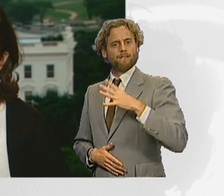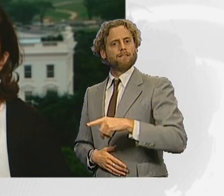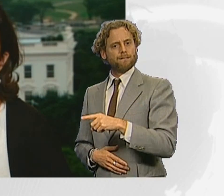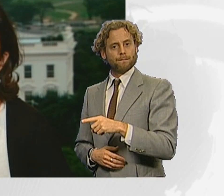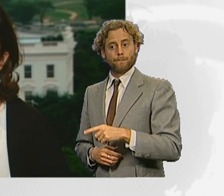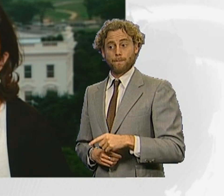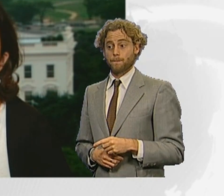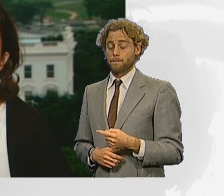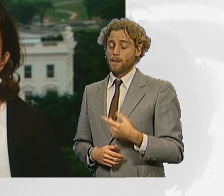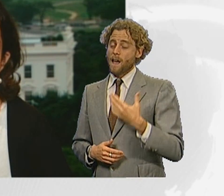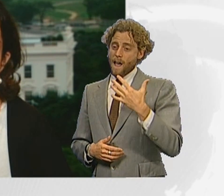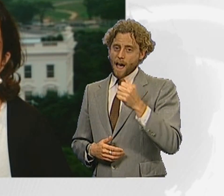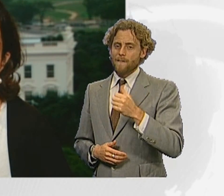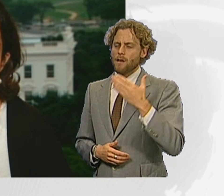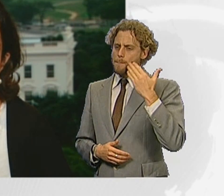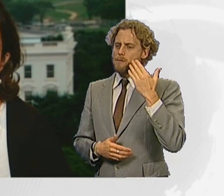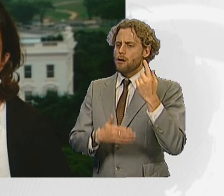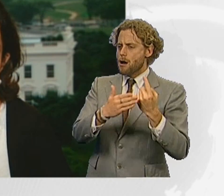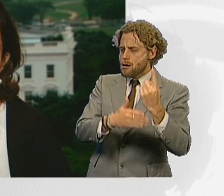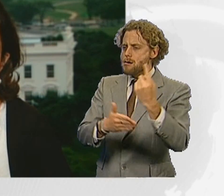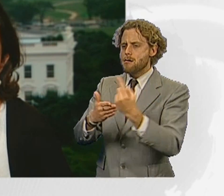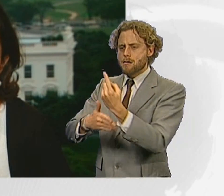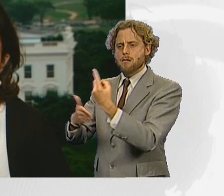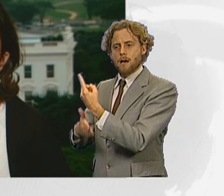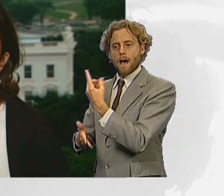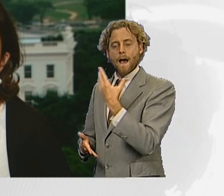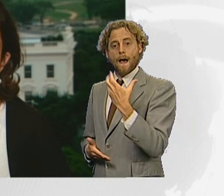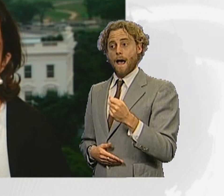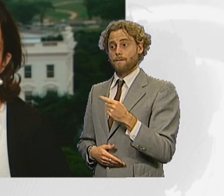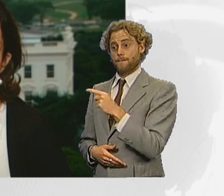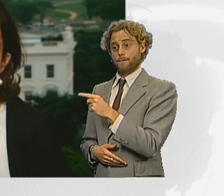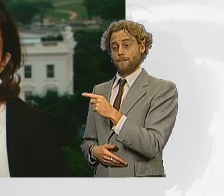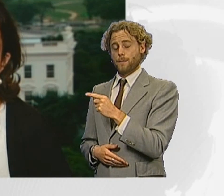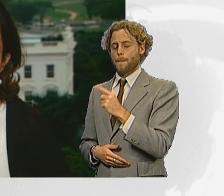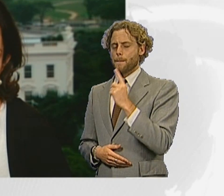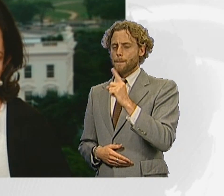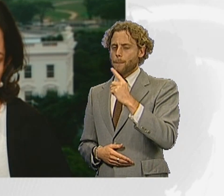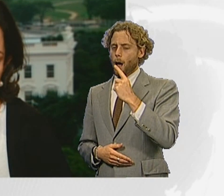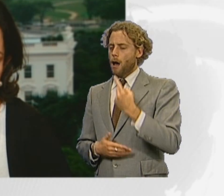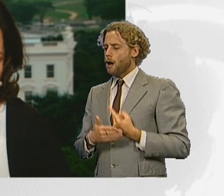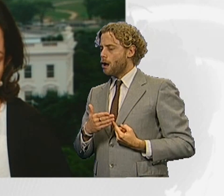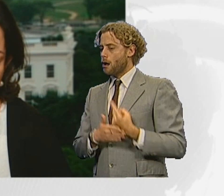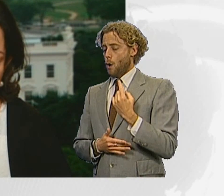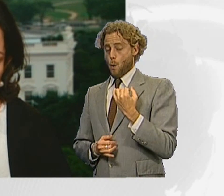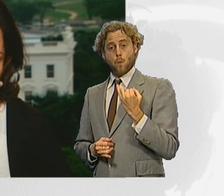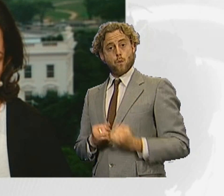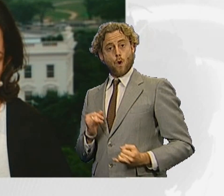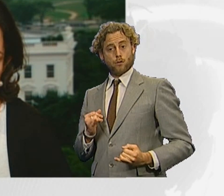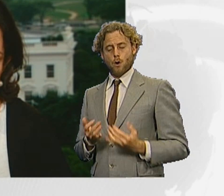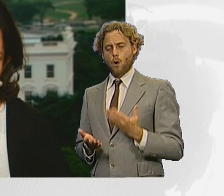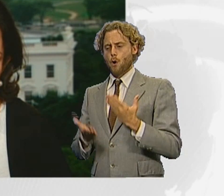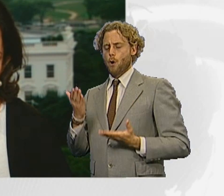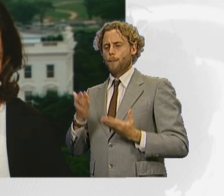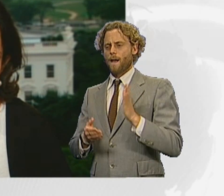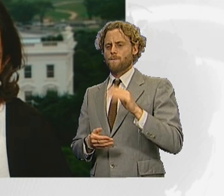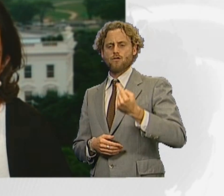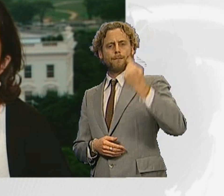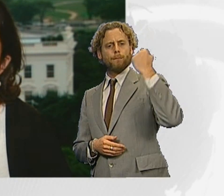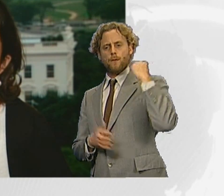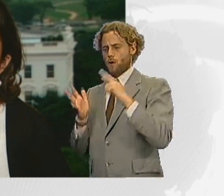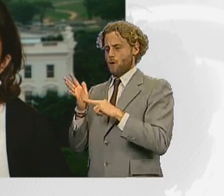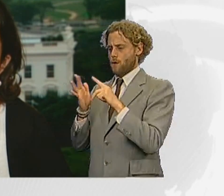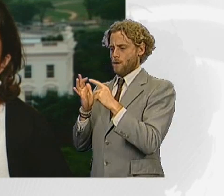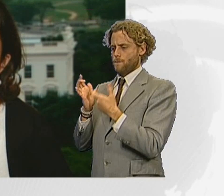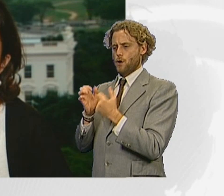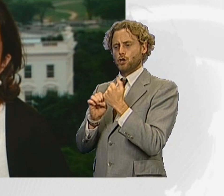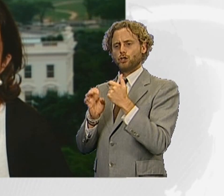in the United States, the latest. This is possibly the worst one, though, since the Virginia Tech